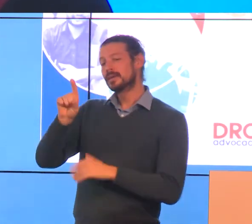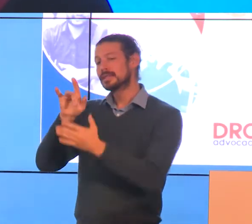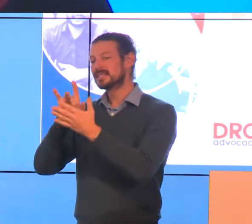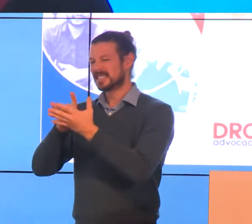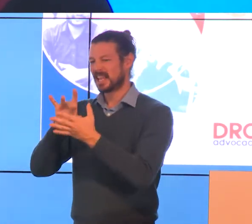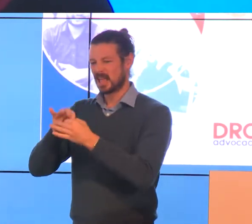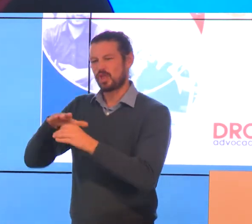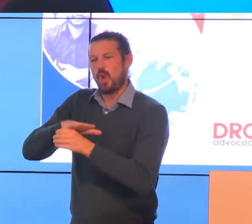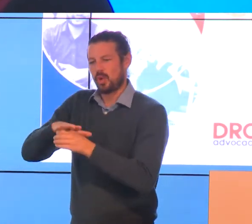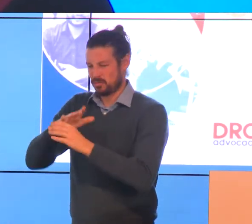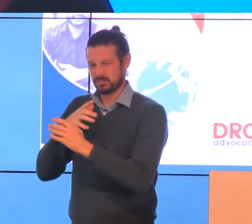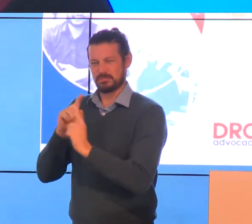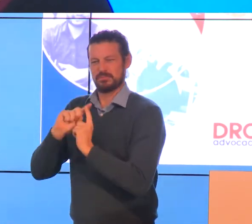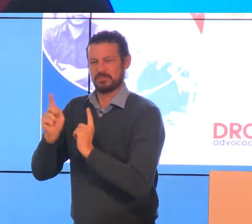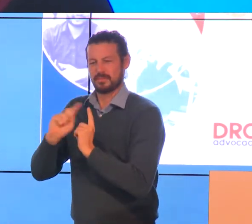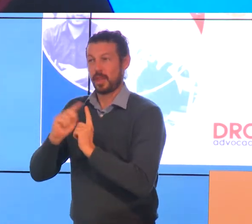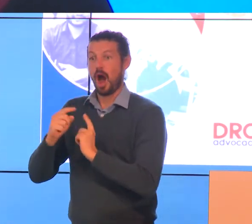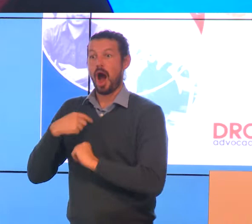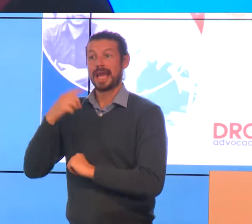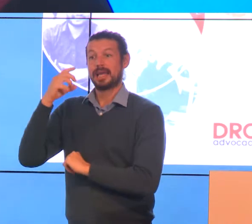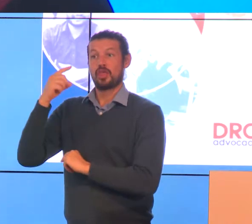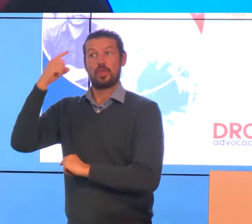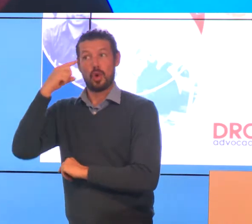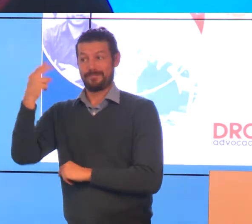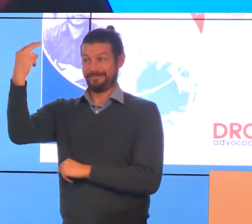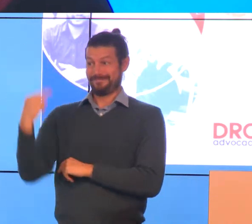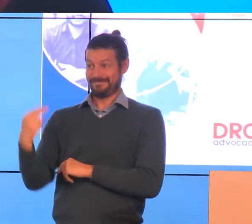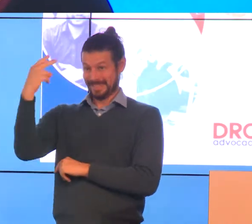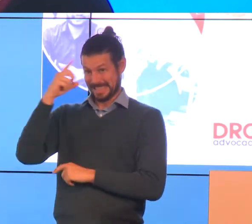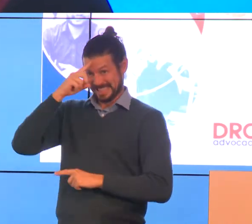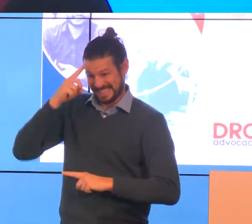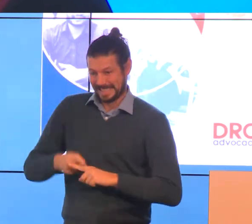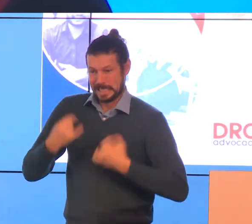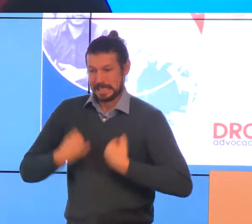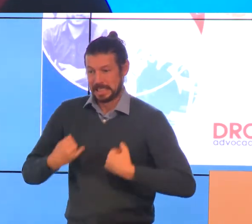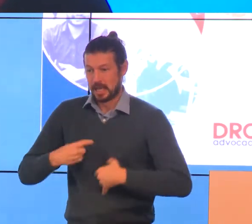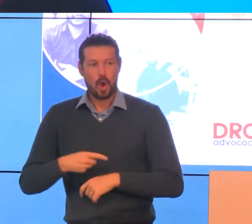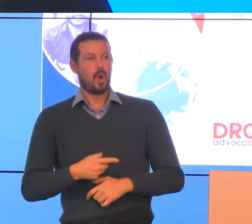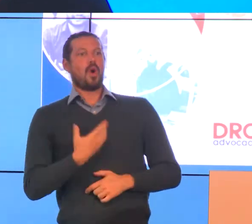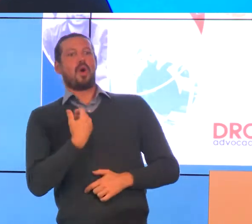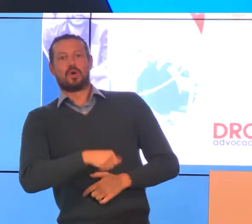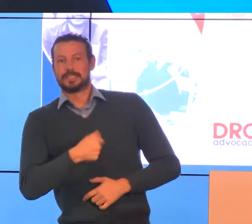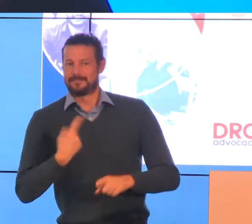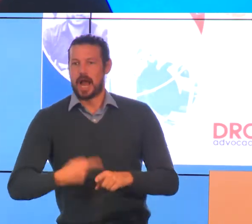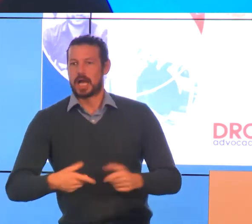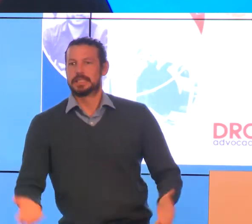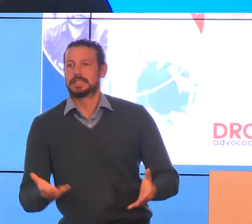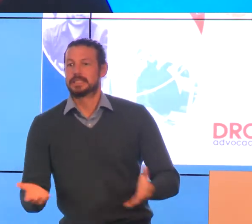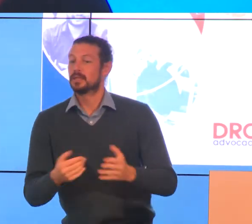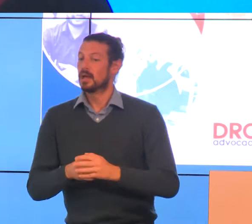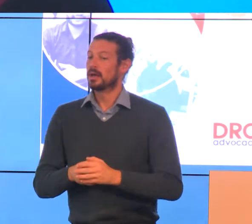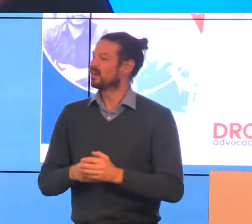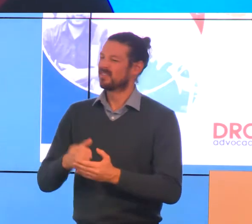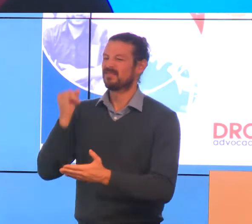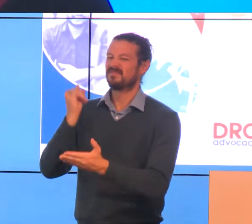easier, and I thought if they saw how sick I was, face to face, they could speed things up. That didn't work,